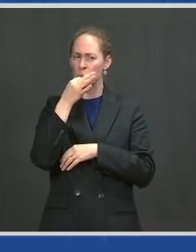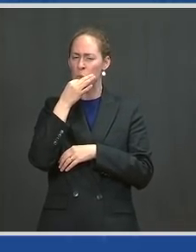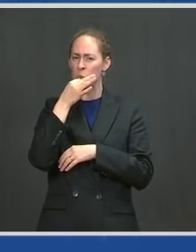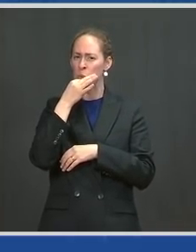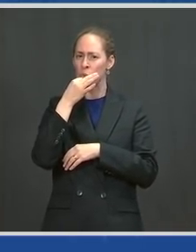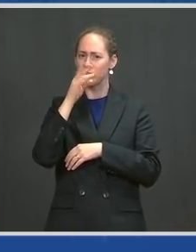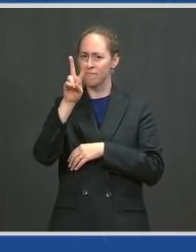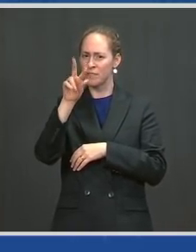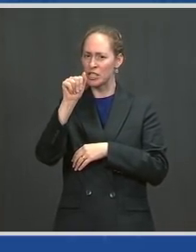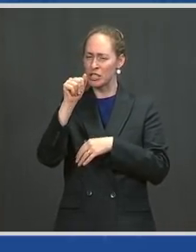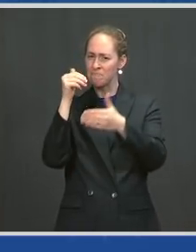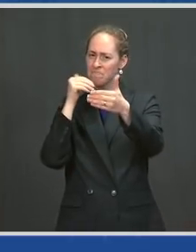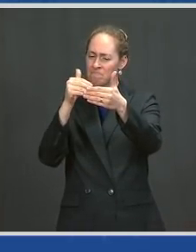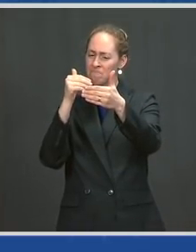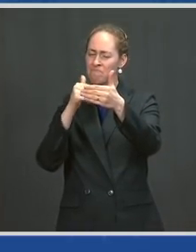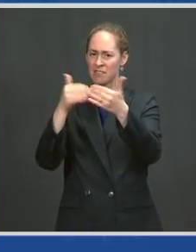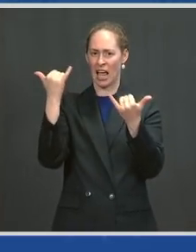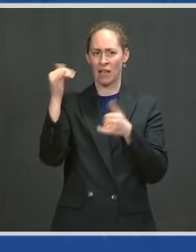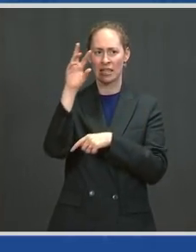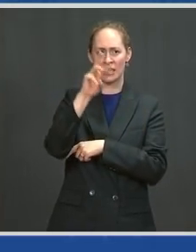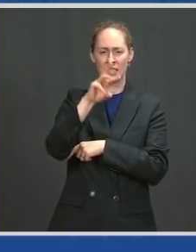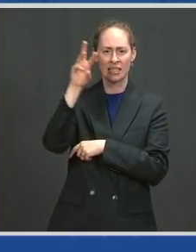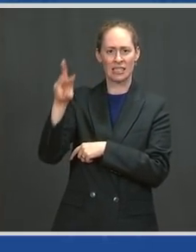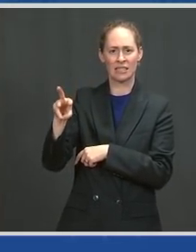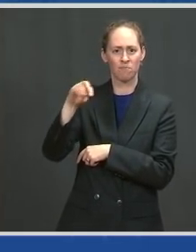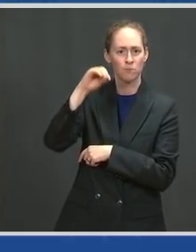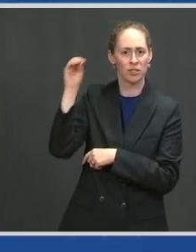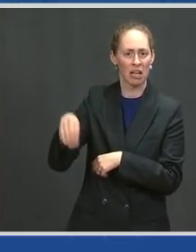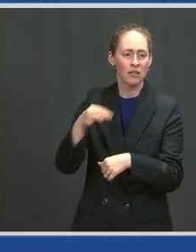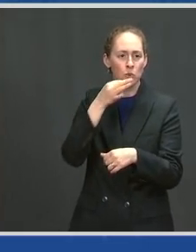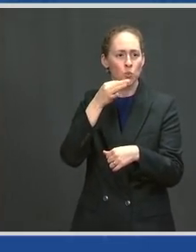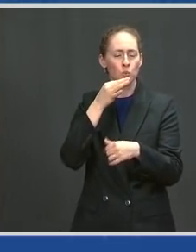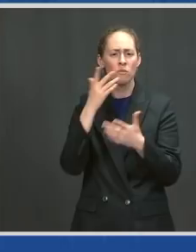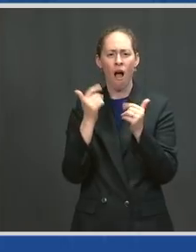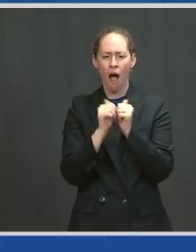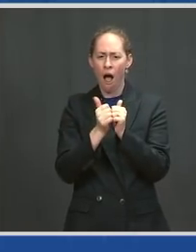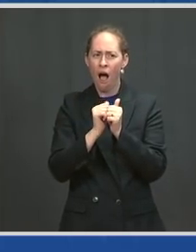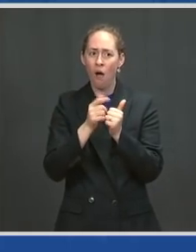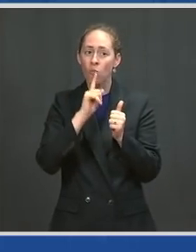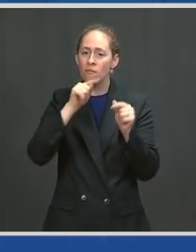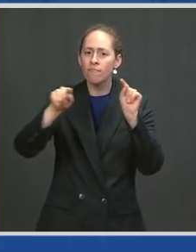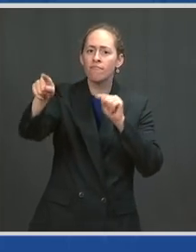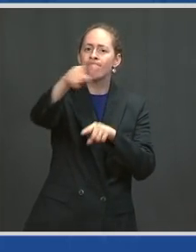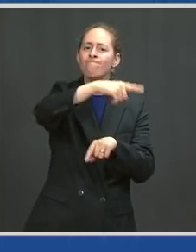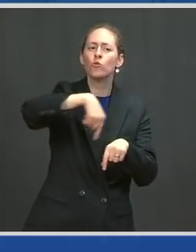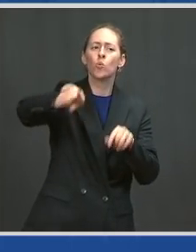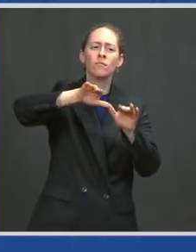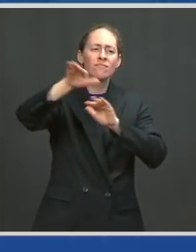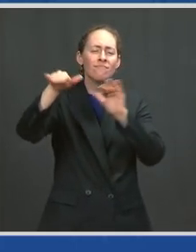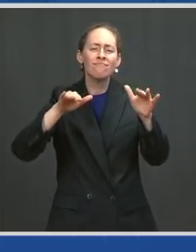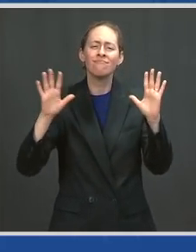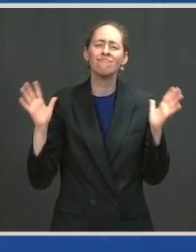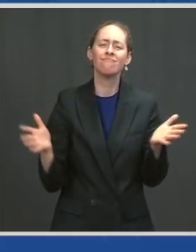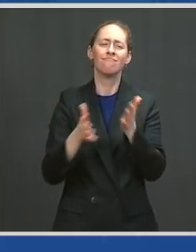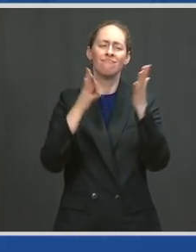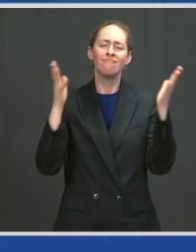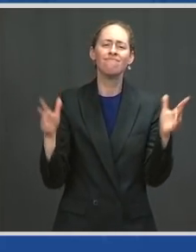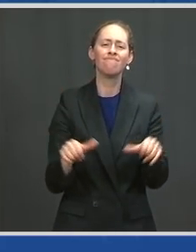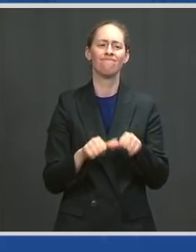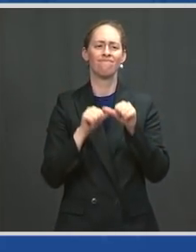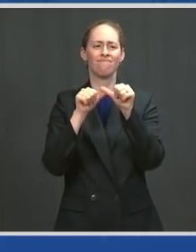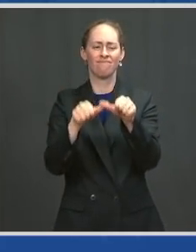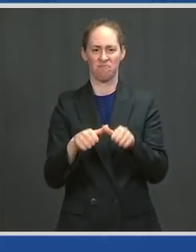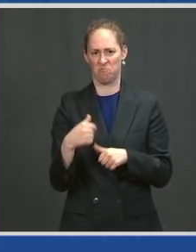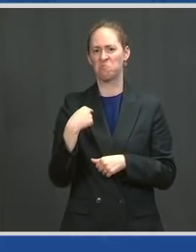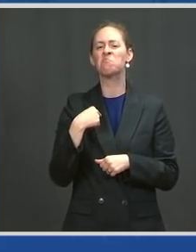counting on on just all the help and continuing this process is really, I think you're going to get the job done here in Virginia pretty quickly.